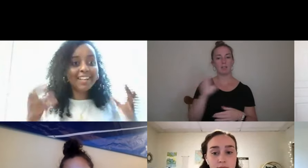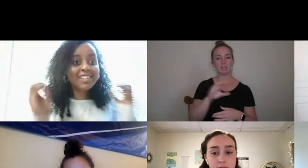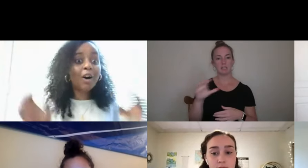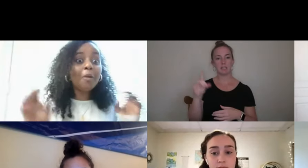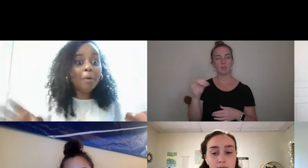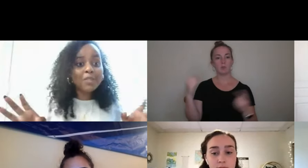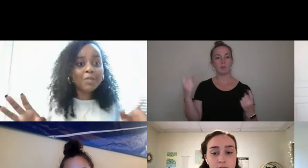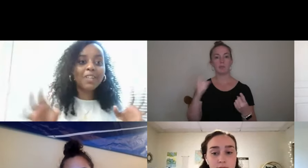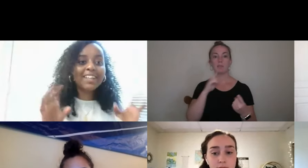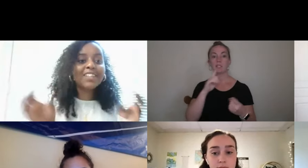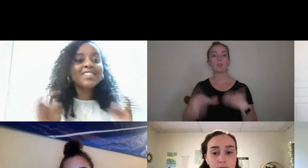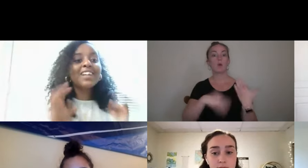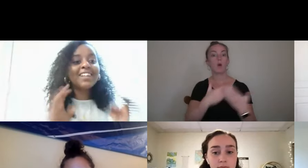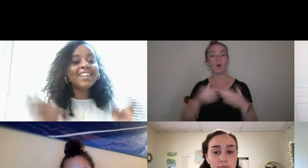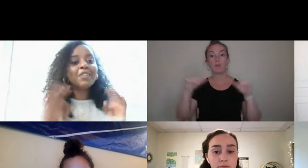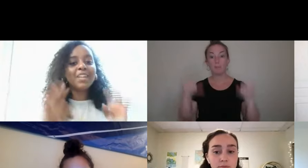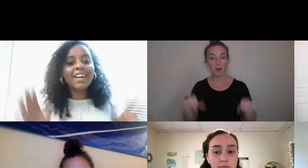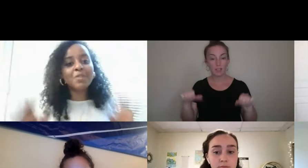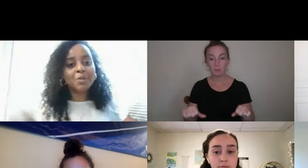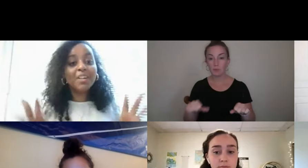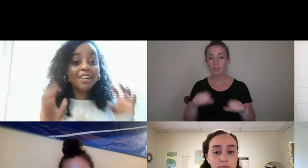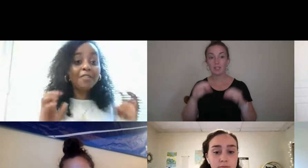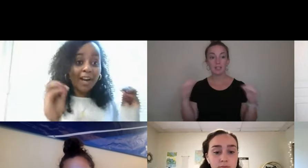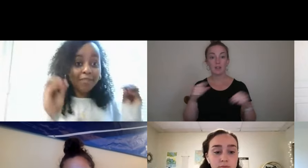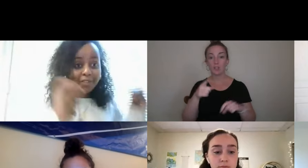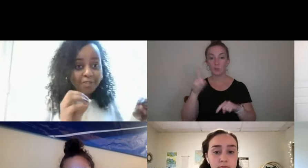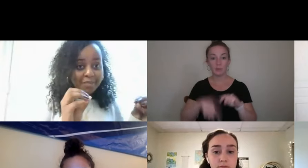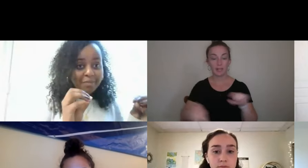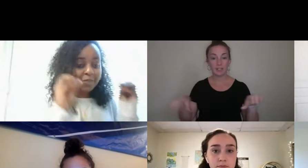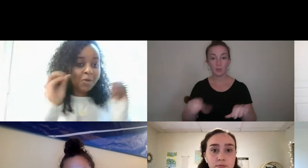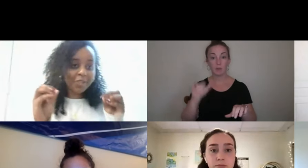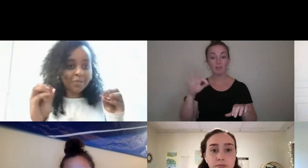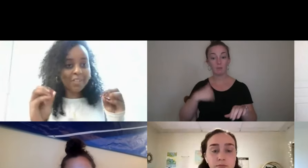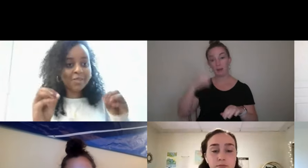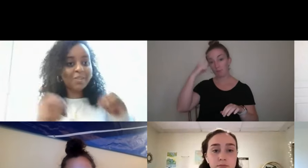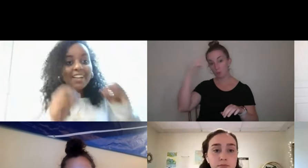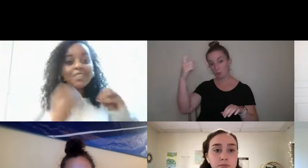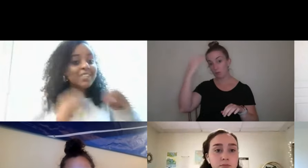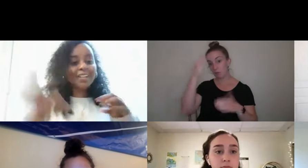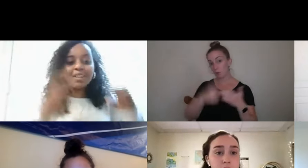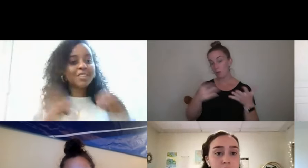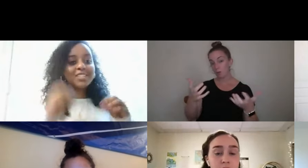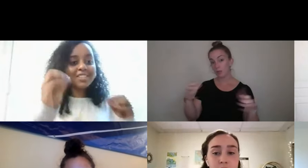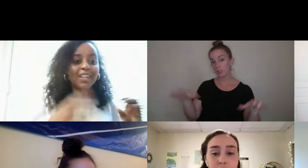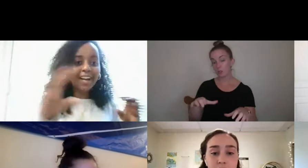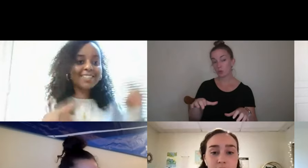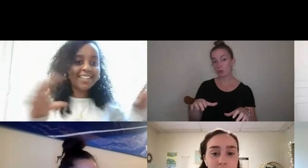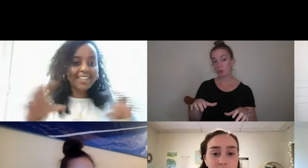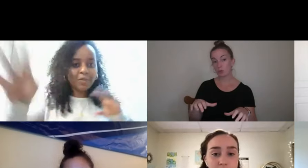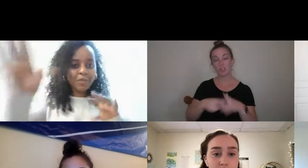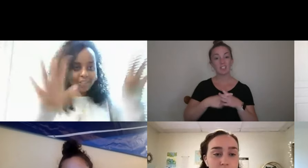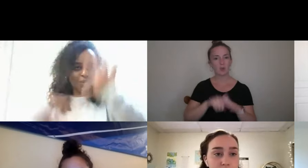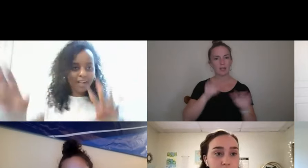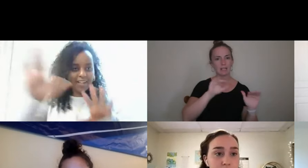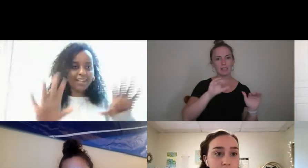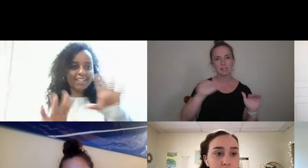something. It's all possible. Like there's nothing that you can't do. If you have the dream and you know what you want to do, you're like just start asking